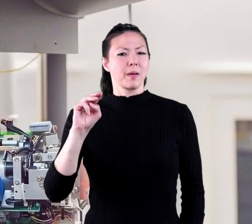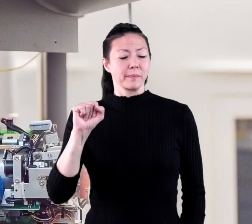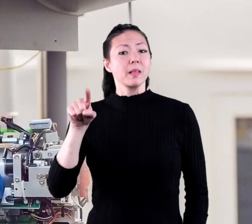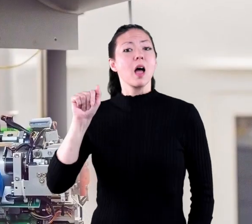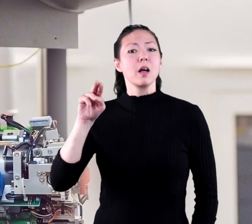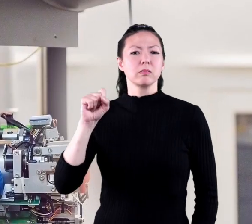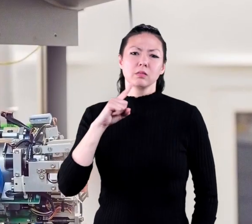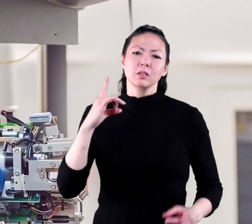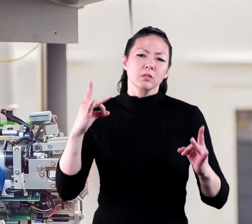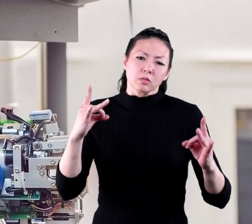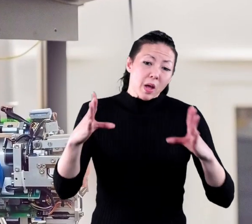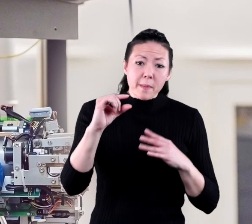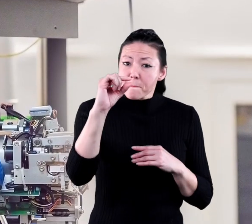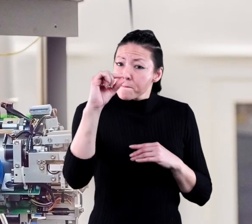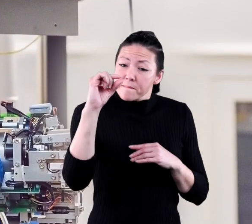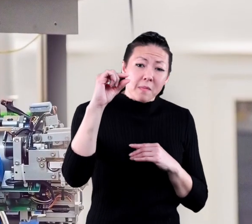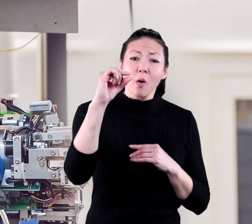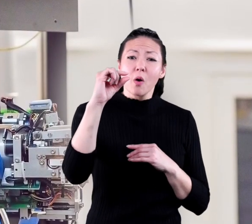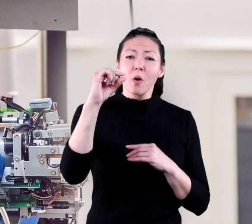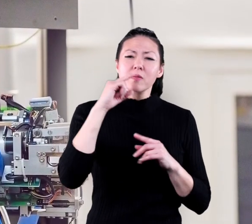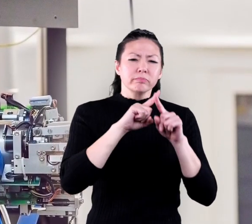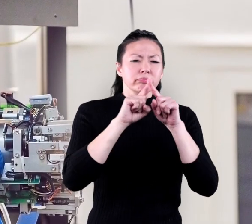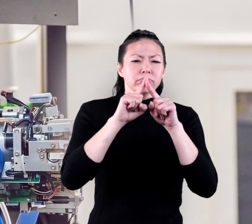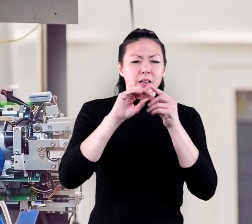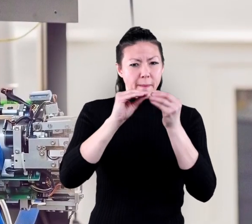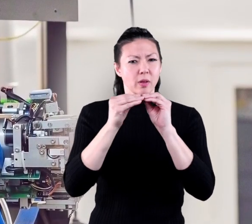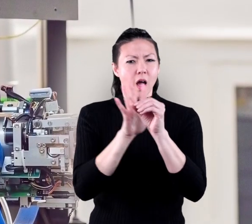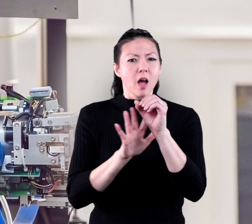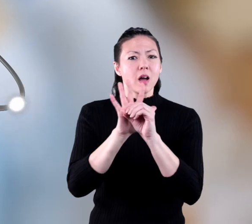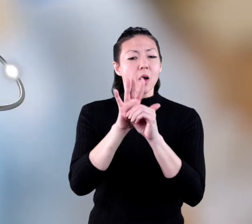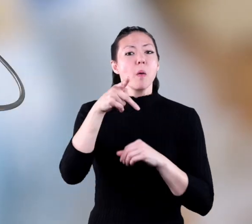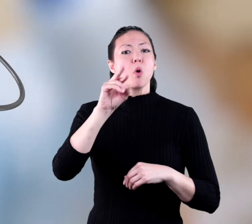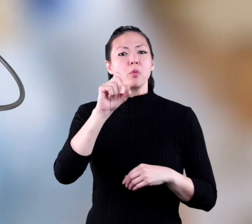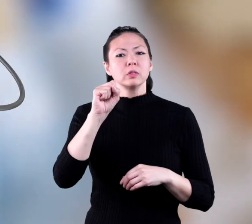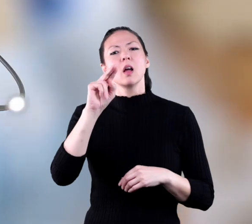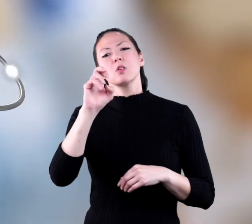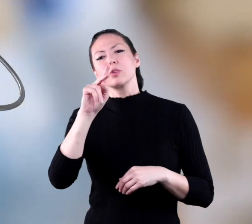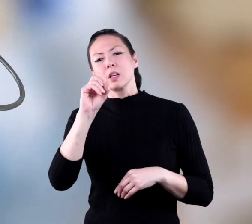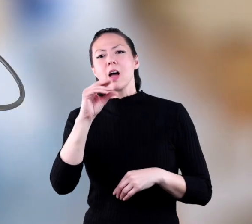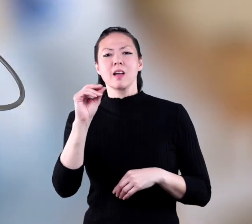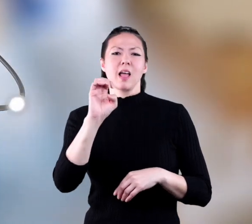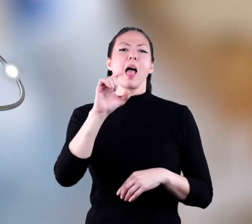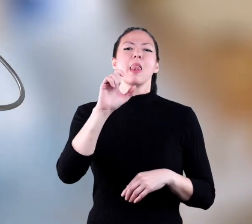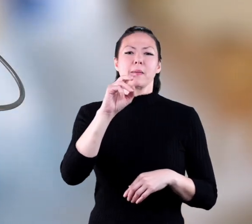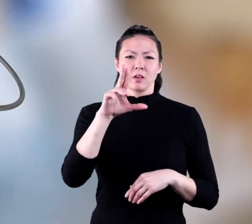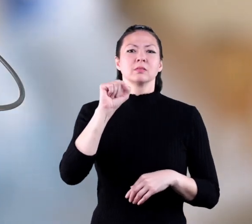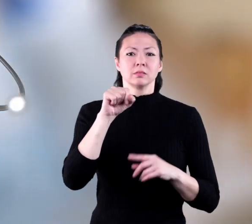Atoms are incredibly tiny and consists of a certain number of protons, neutrons, and electrons.